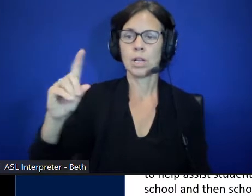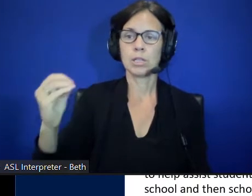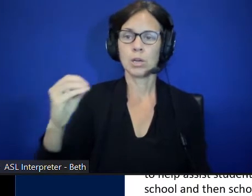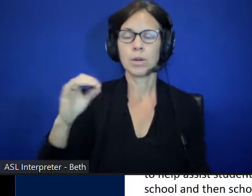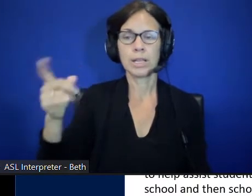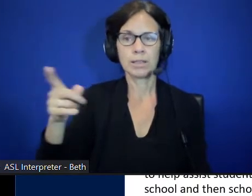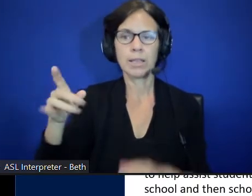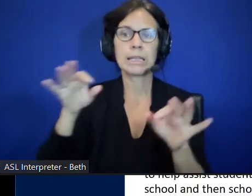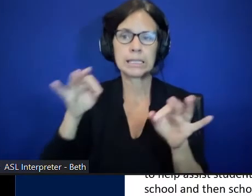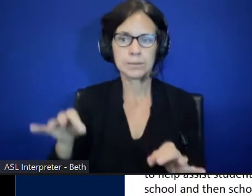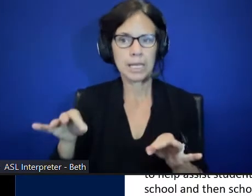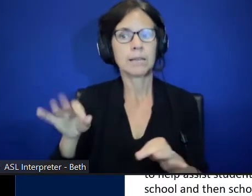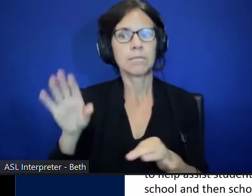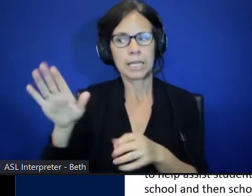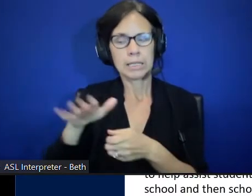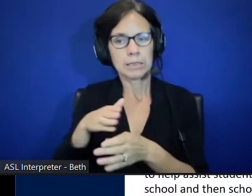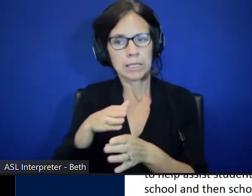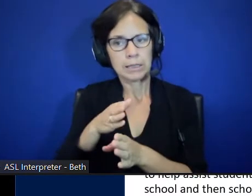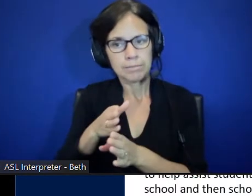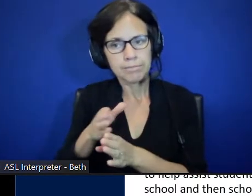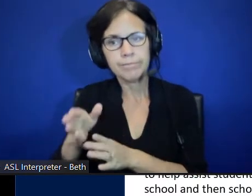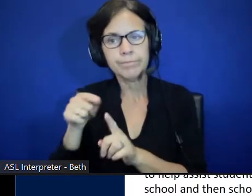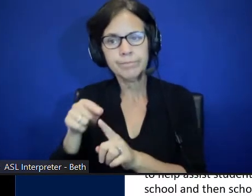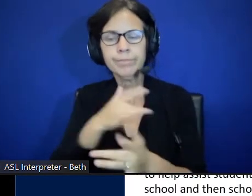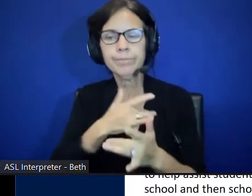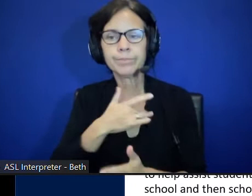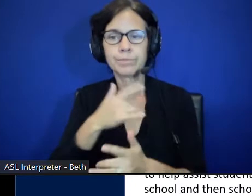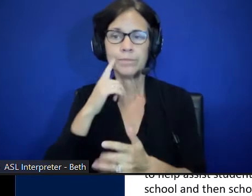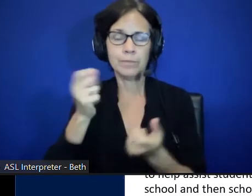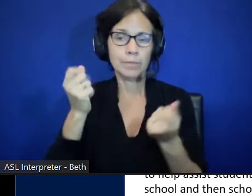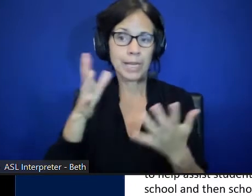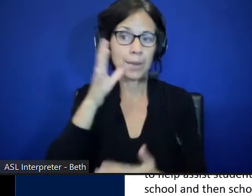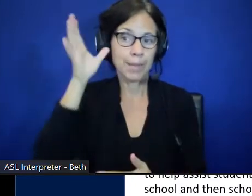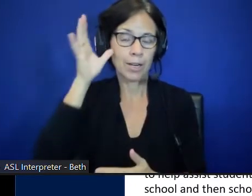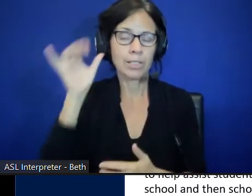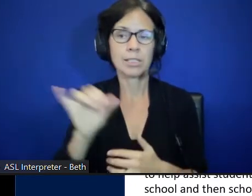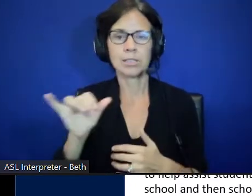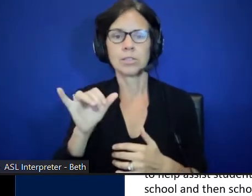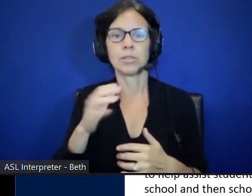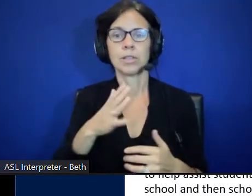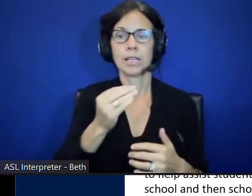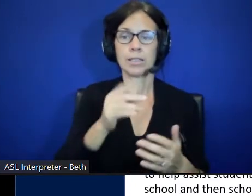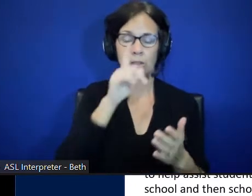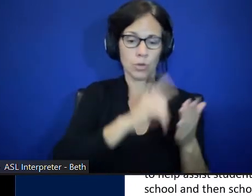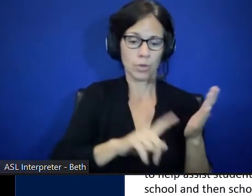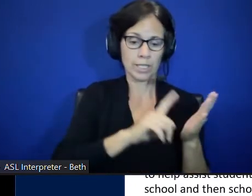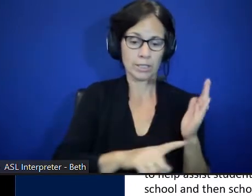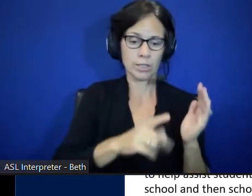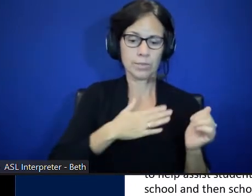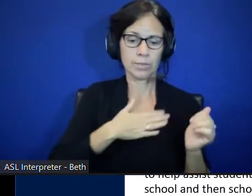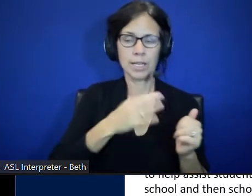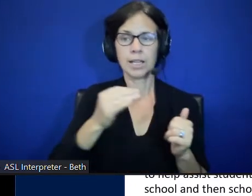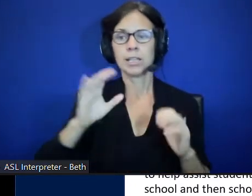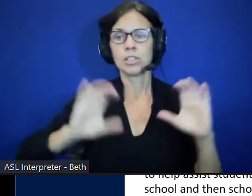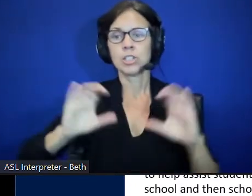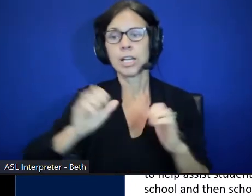that's an area of concern for many of the parents in my own in the research and in talking with parents